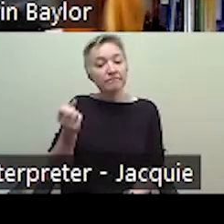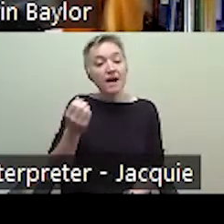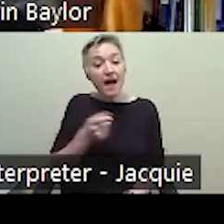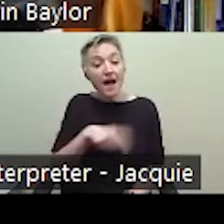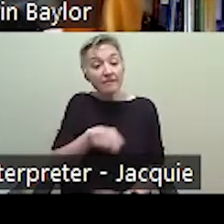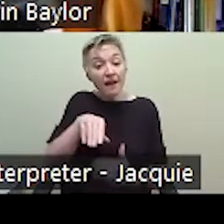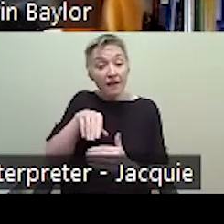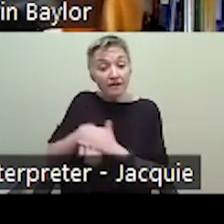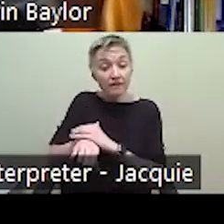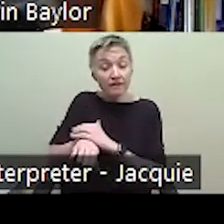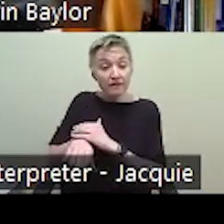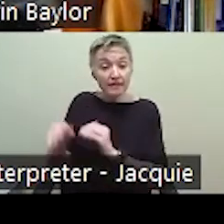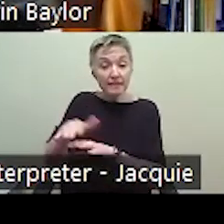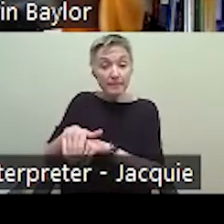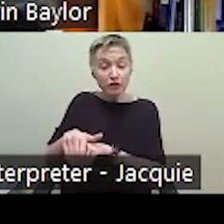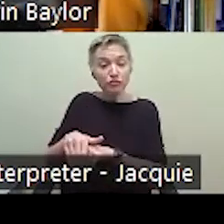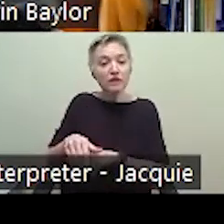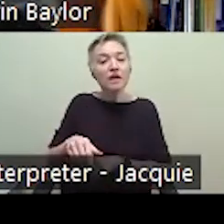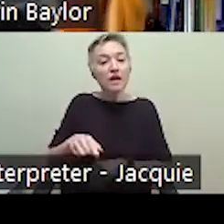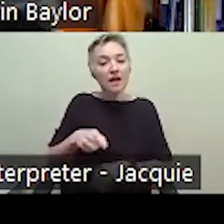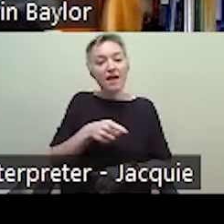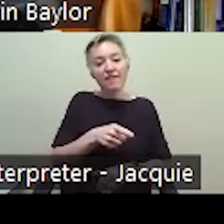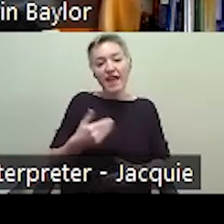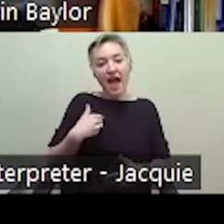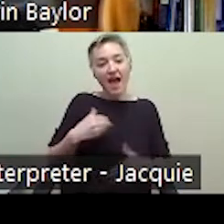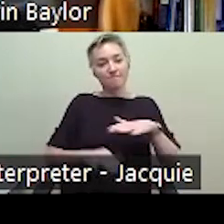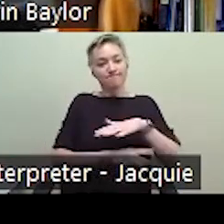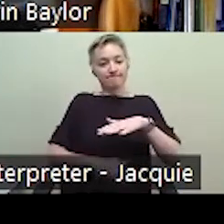having some of these underlying, um, assumptions and biases.